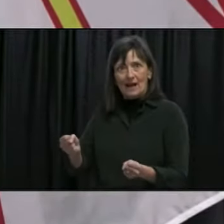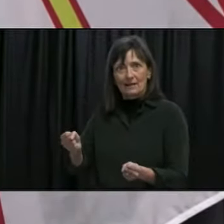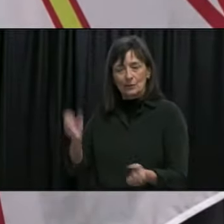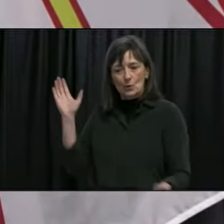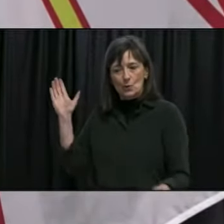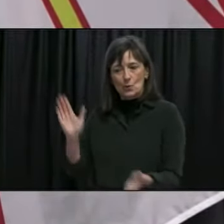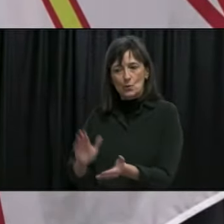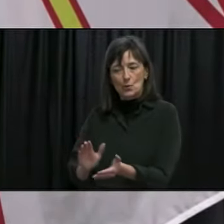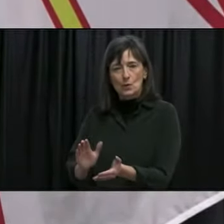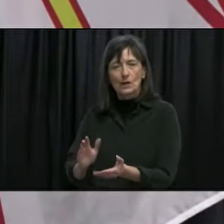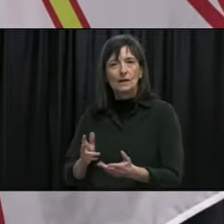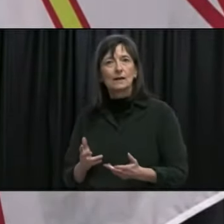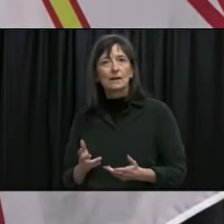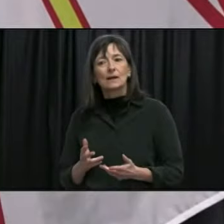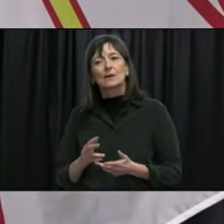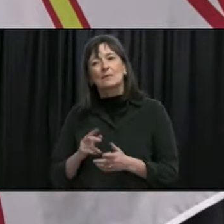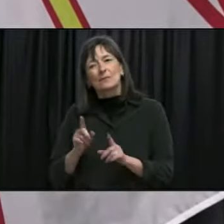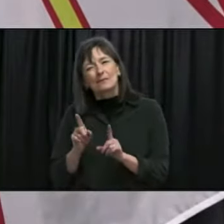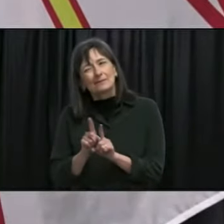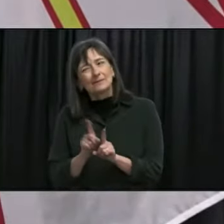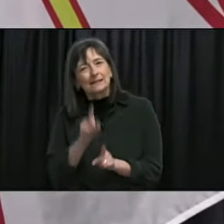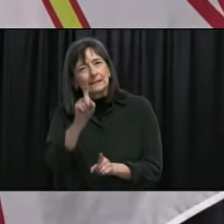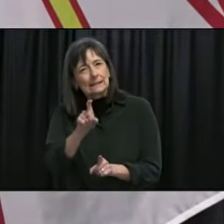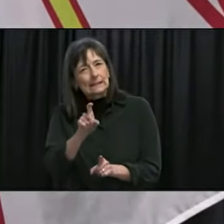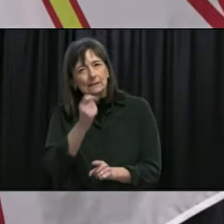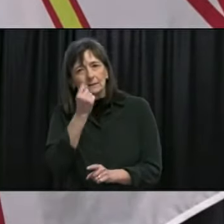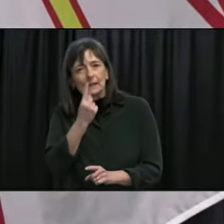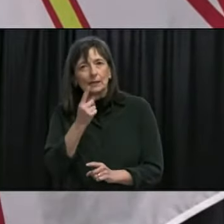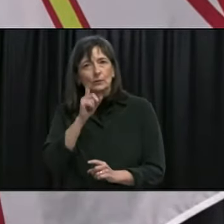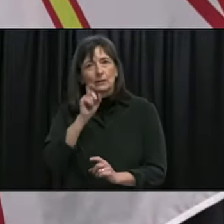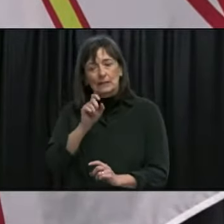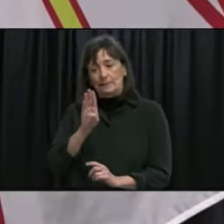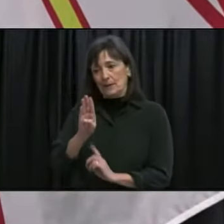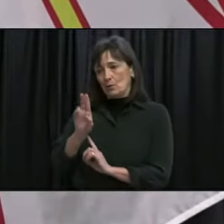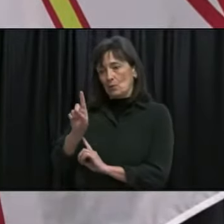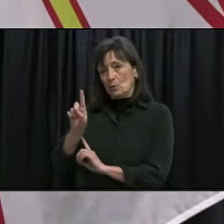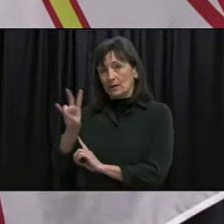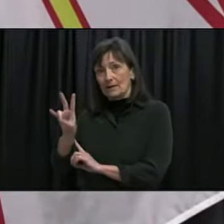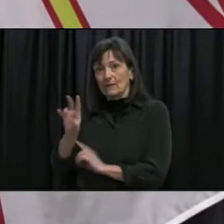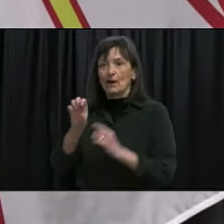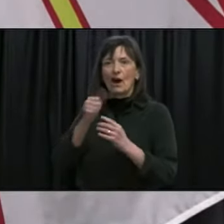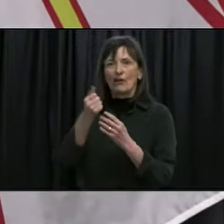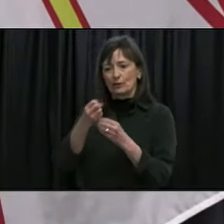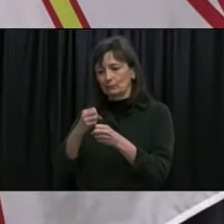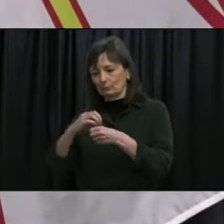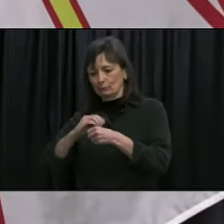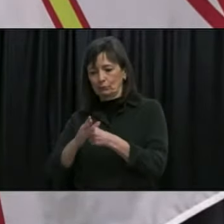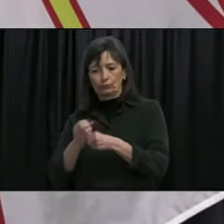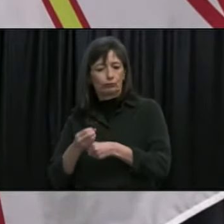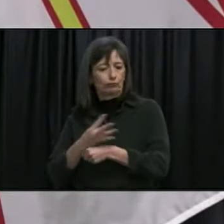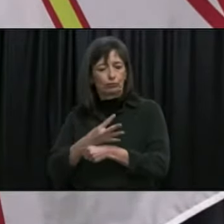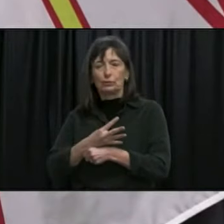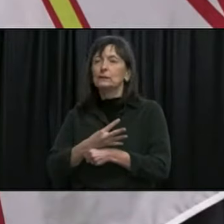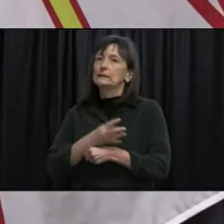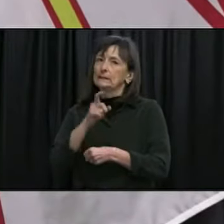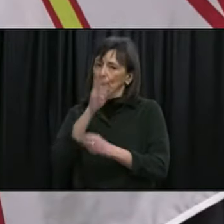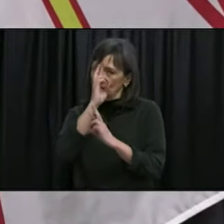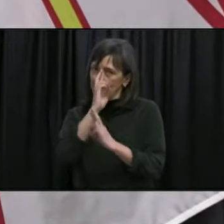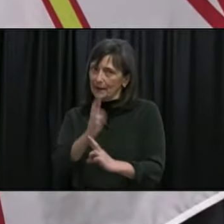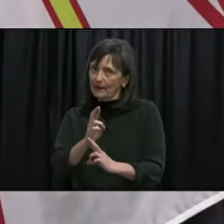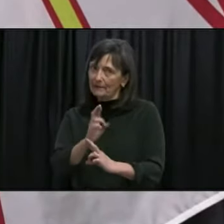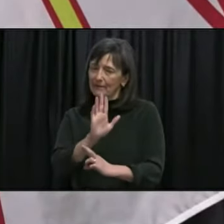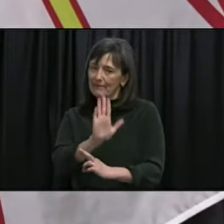and to respect the variant and the potential that another outbreak can occur that I thought it was quite strategic of the premier